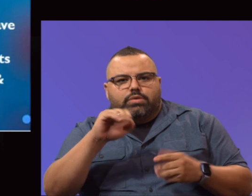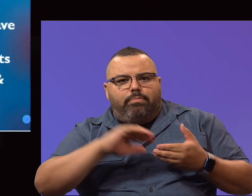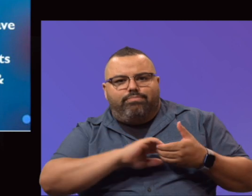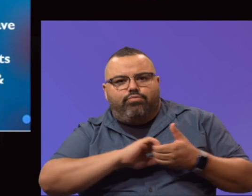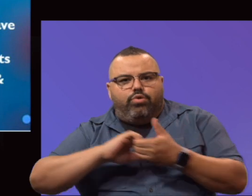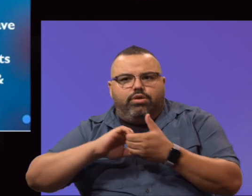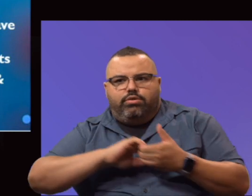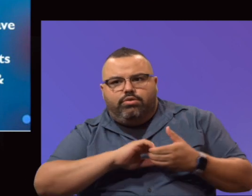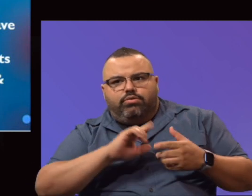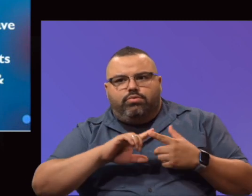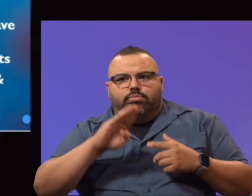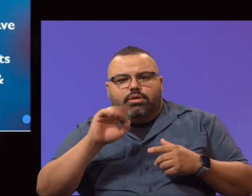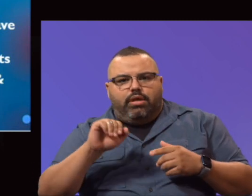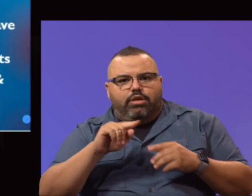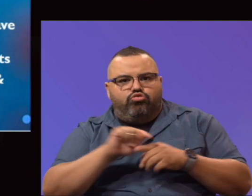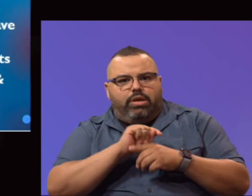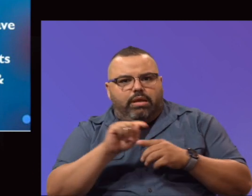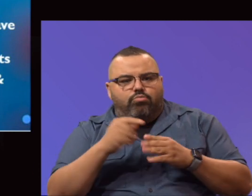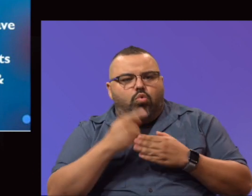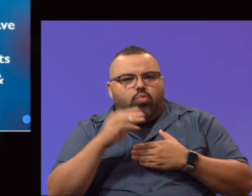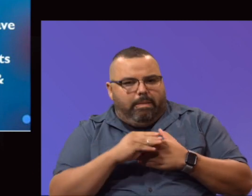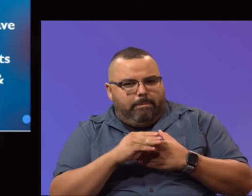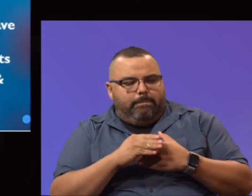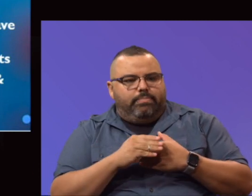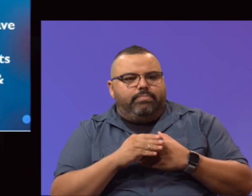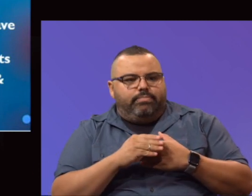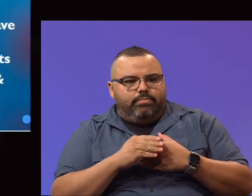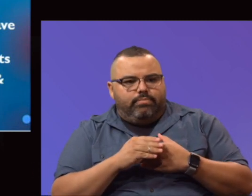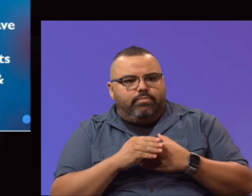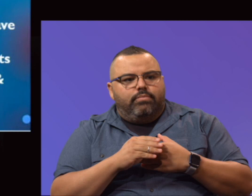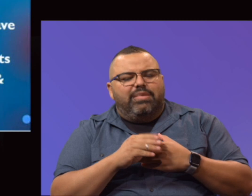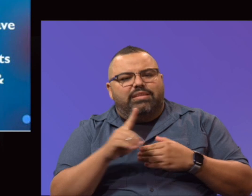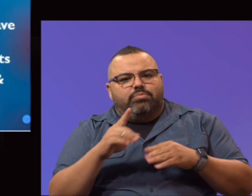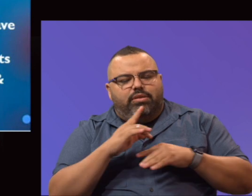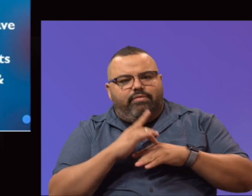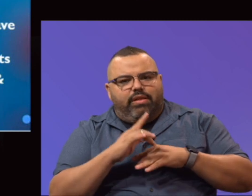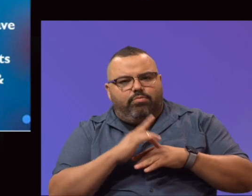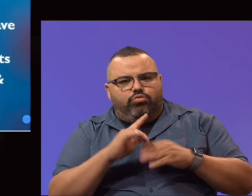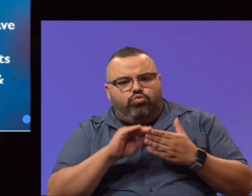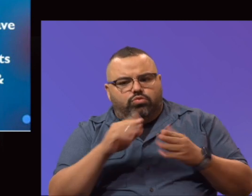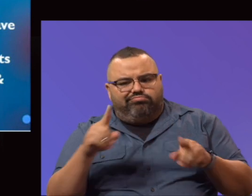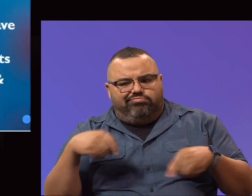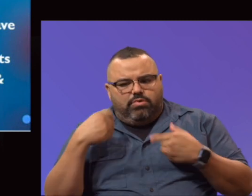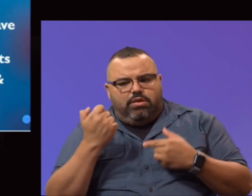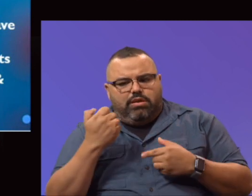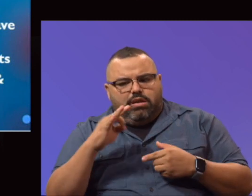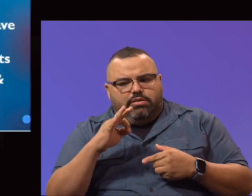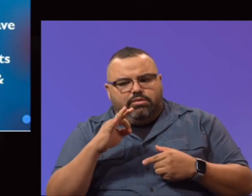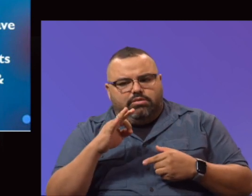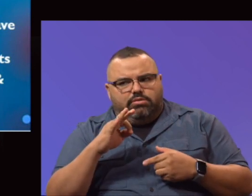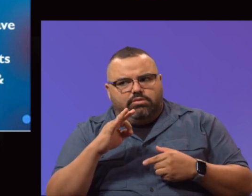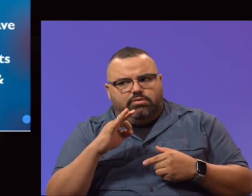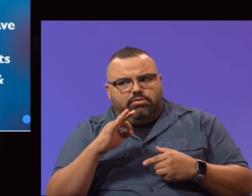to the baccalaureate research training program. This has been available to our students since 1993. We were